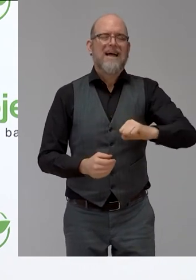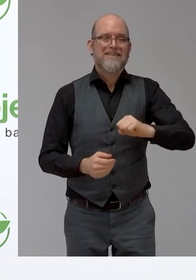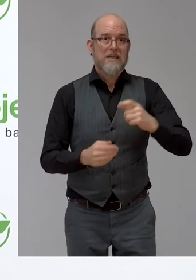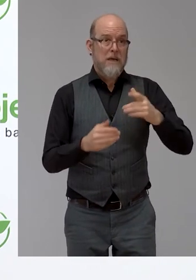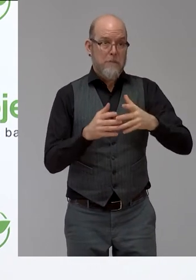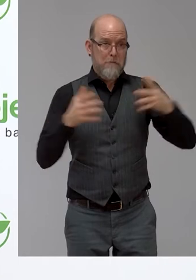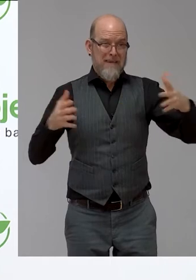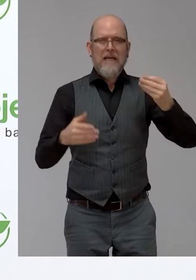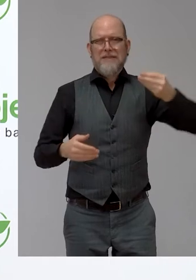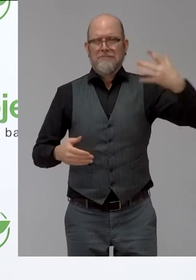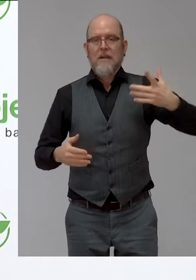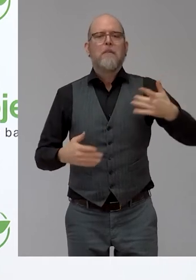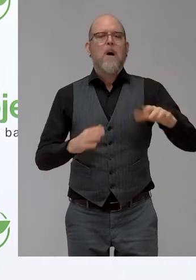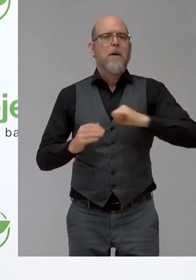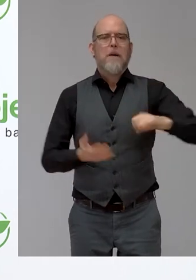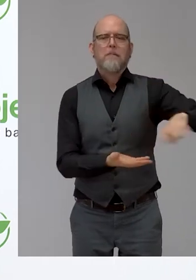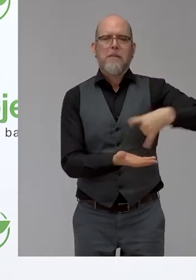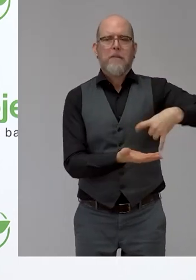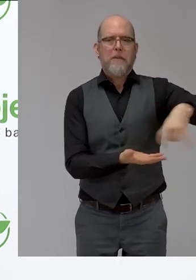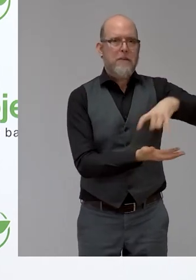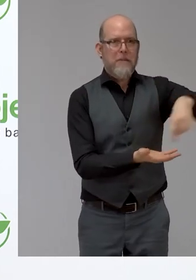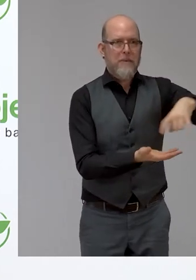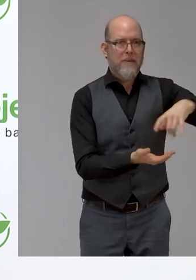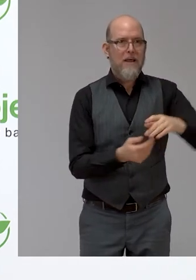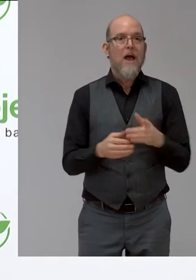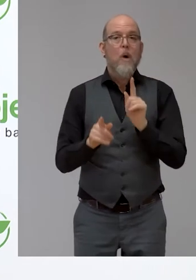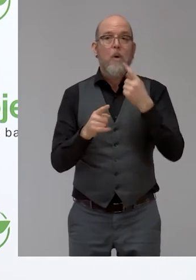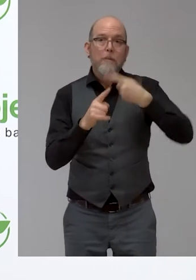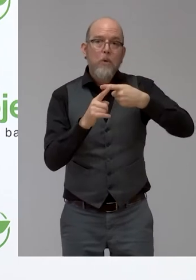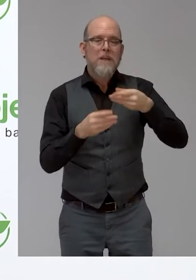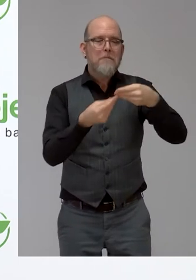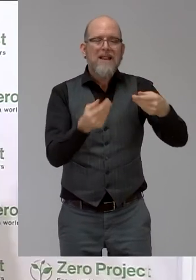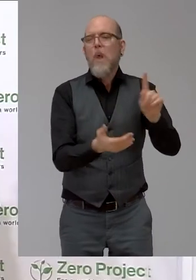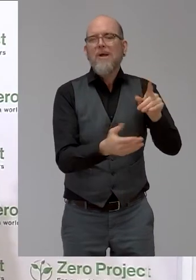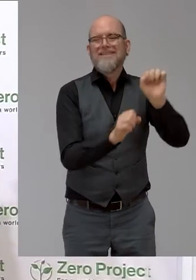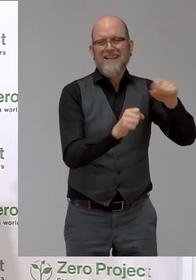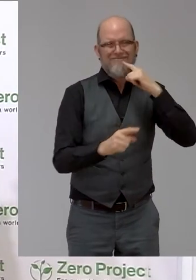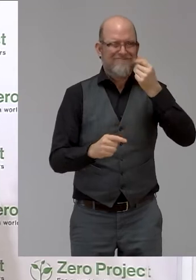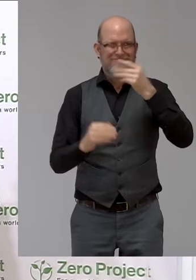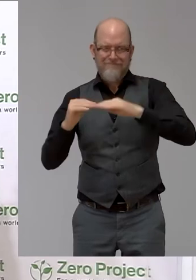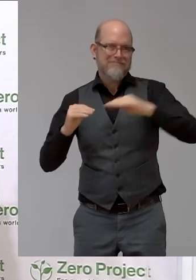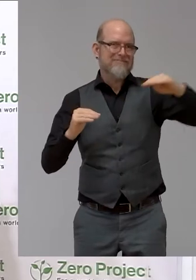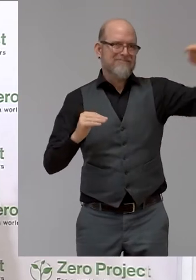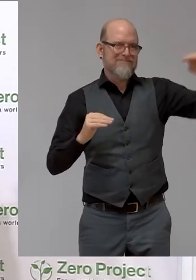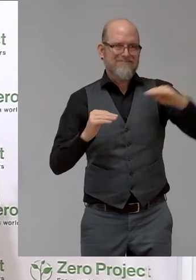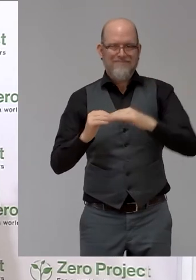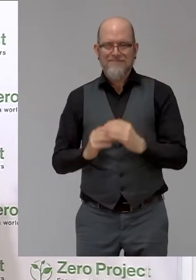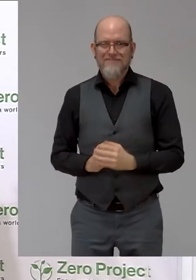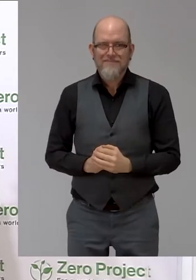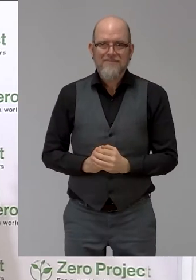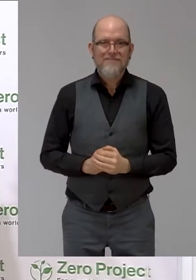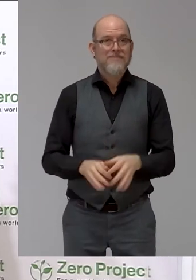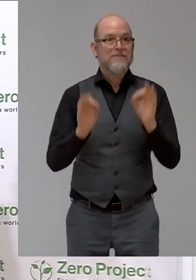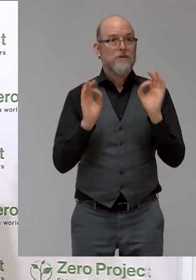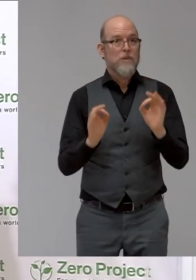piece and what types of materials can be printed. Today, not only printers are affordable, but also the